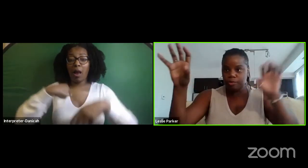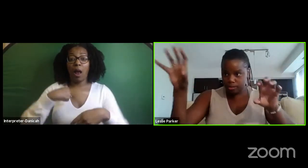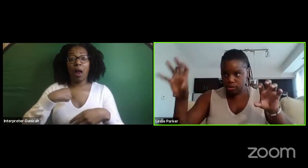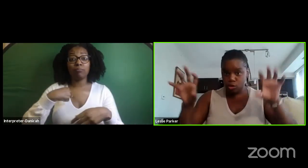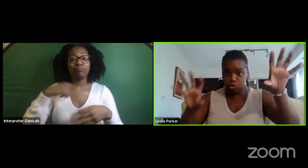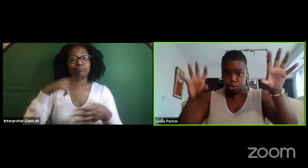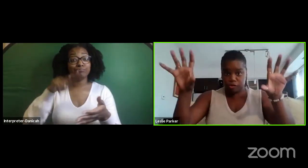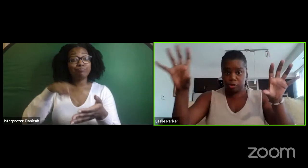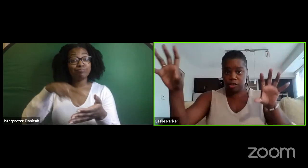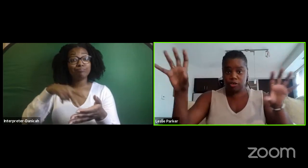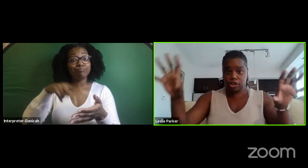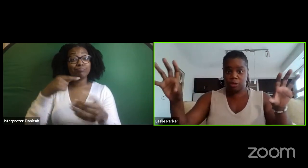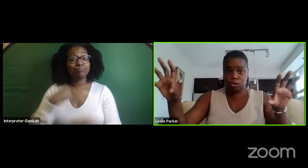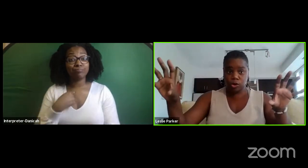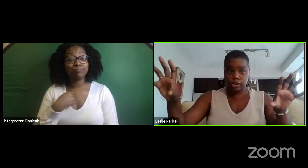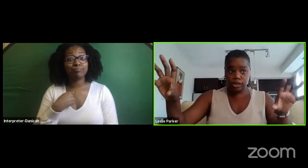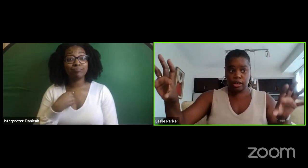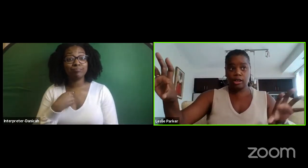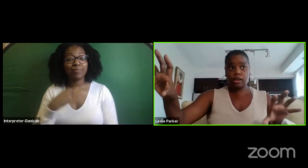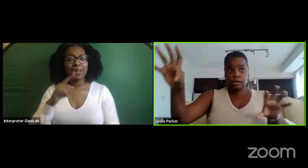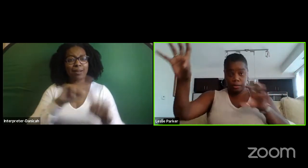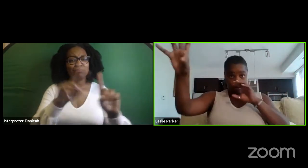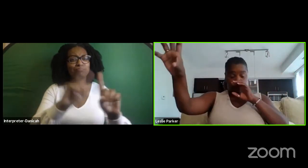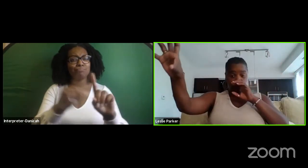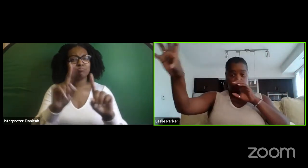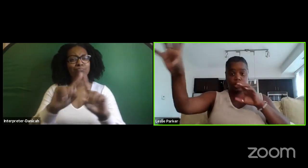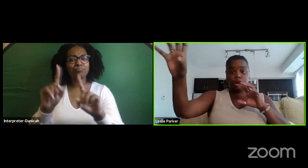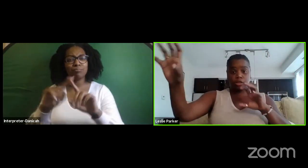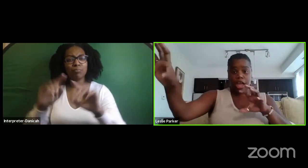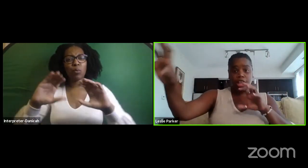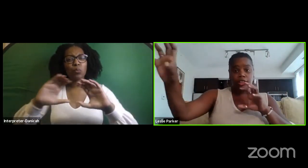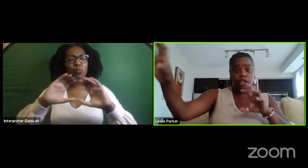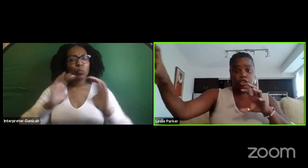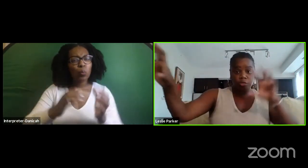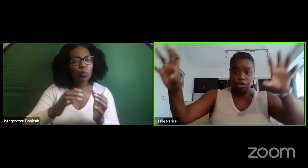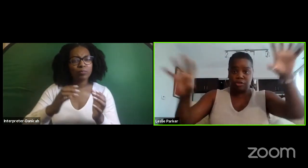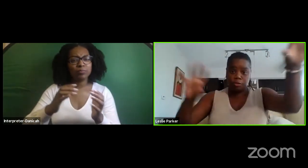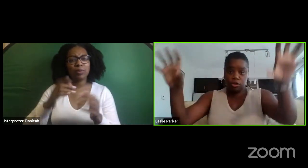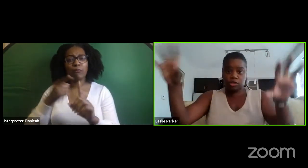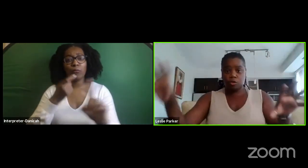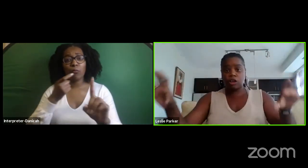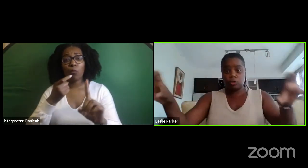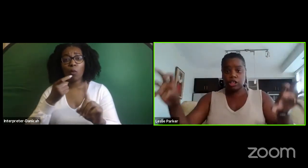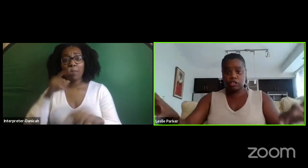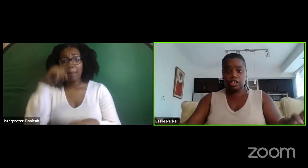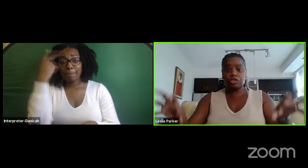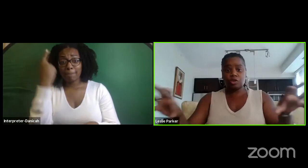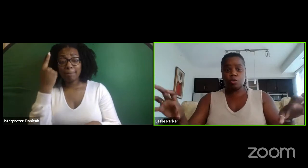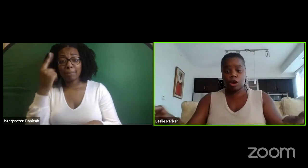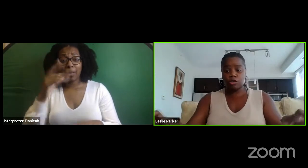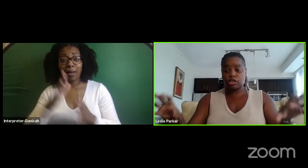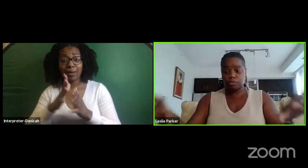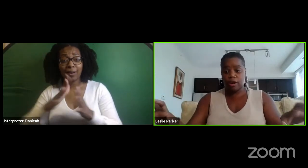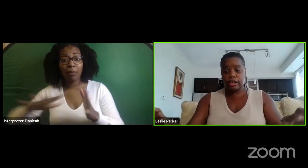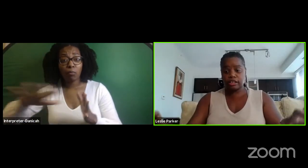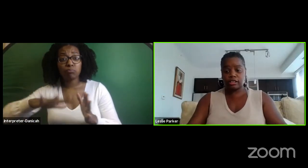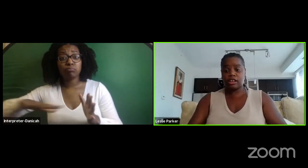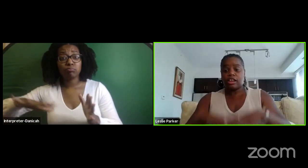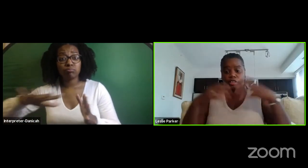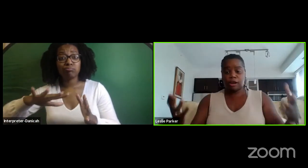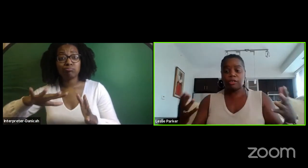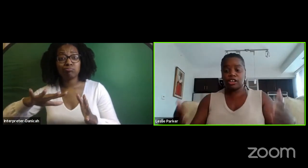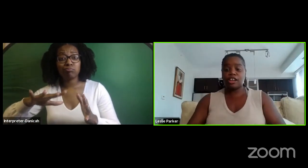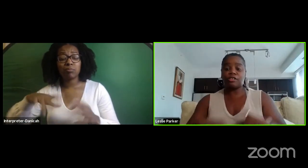group, youth groups from different neighborhoods that had lineage from different neighborhoods in Rondo would get together and rehearse and